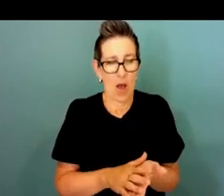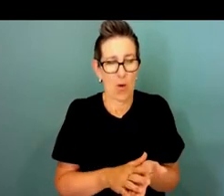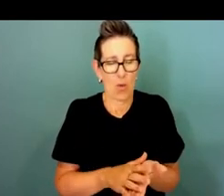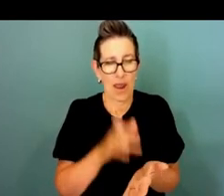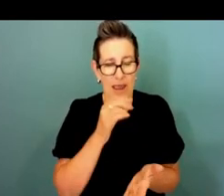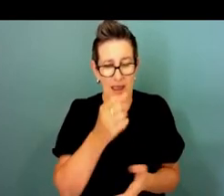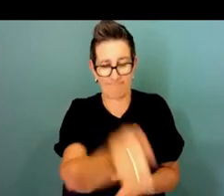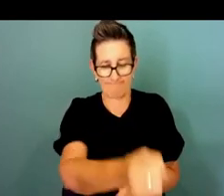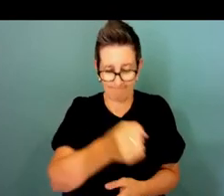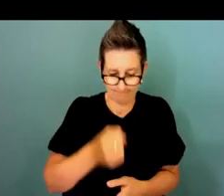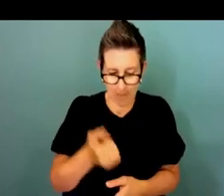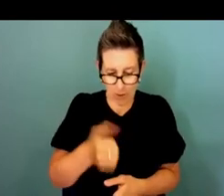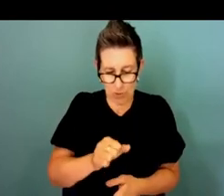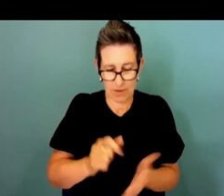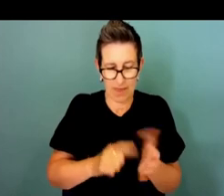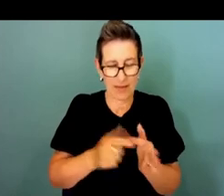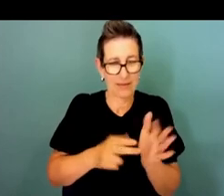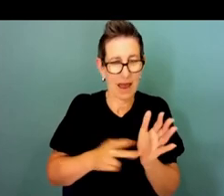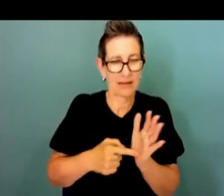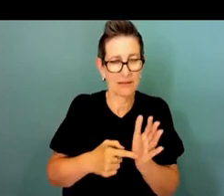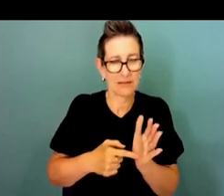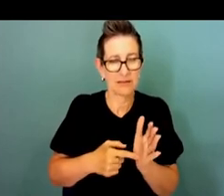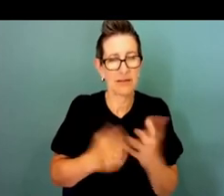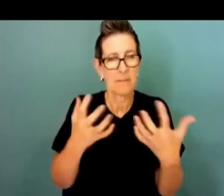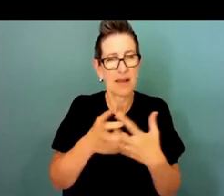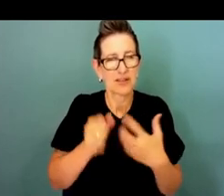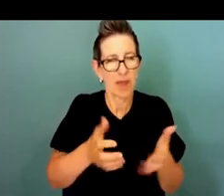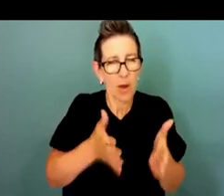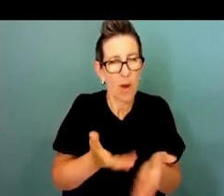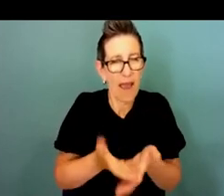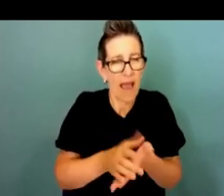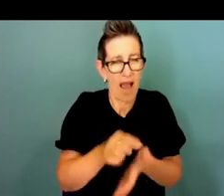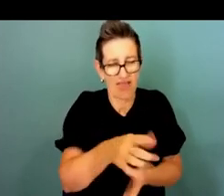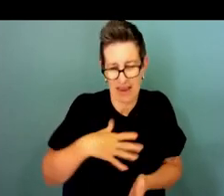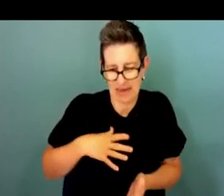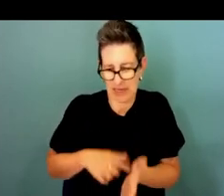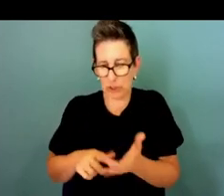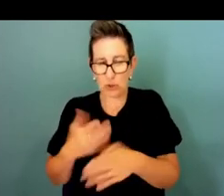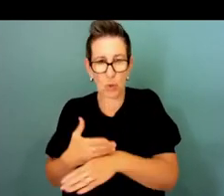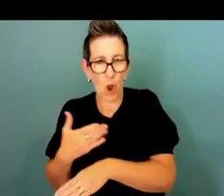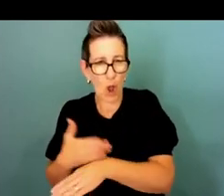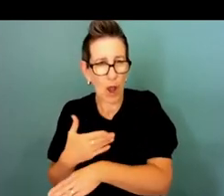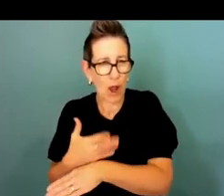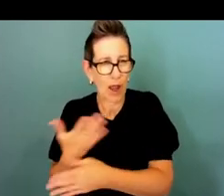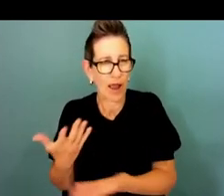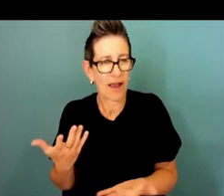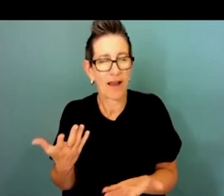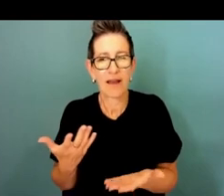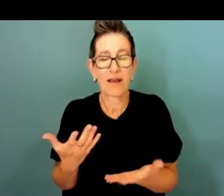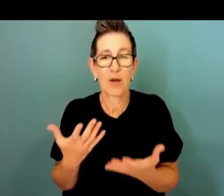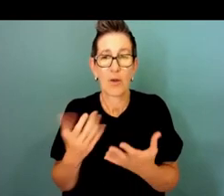so we have a target we all know we have a target for you know for disability